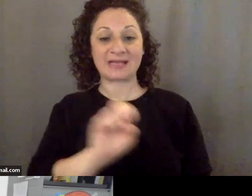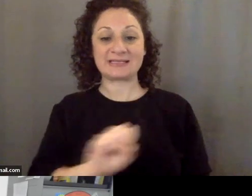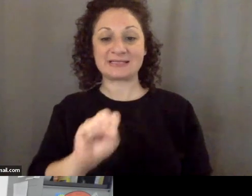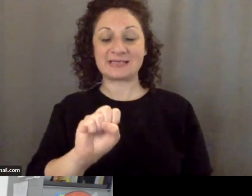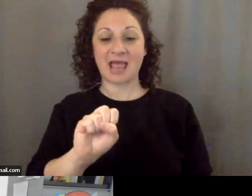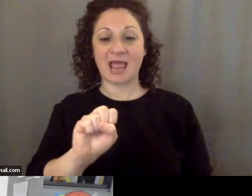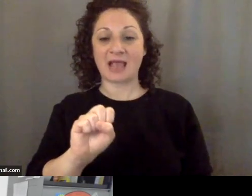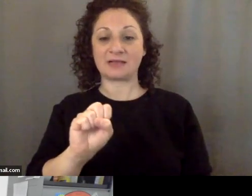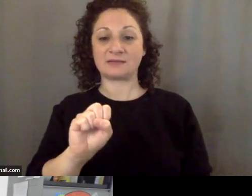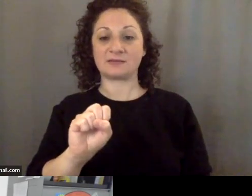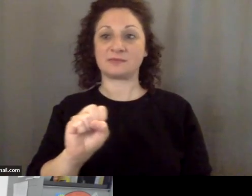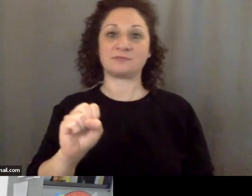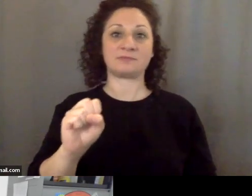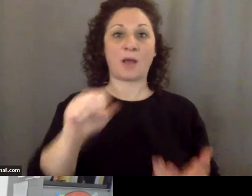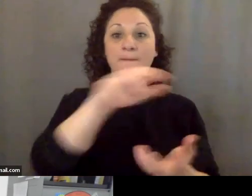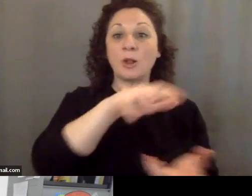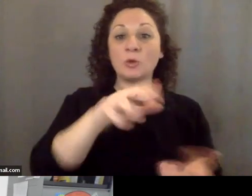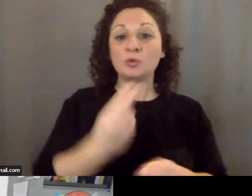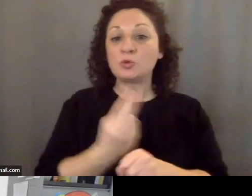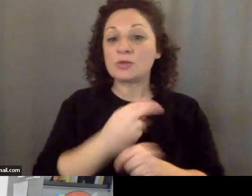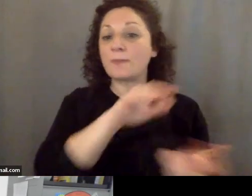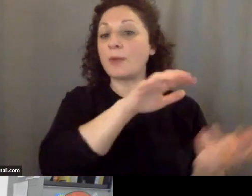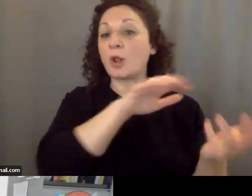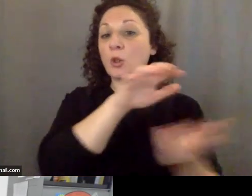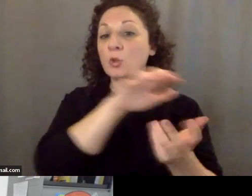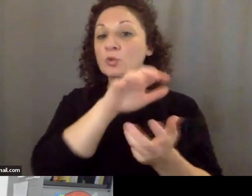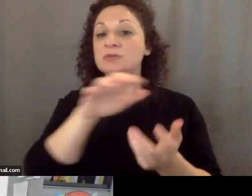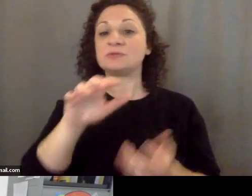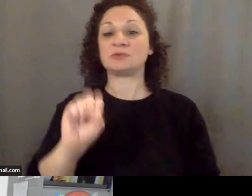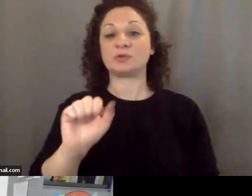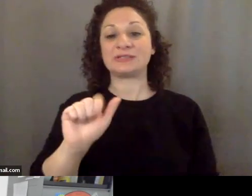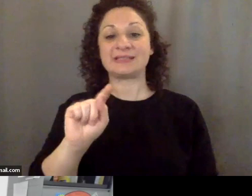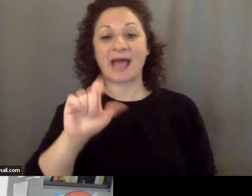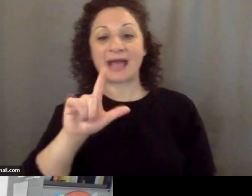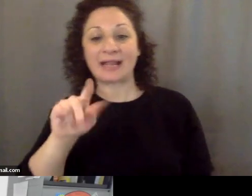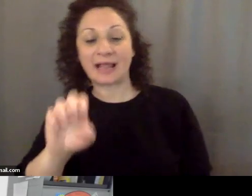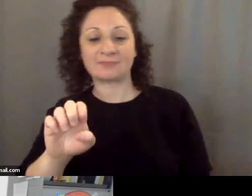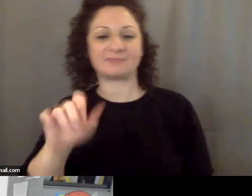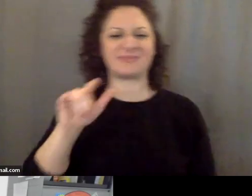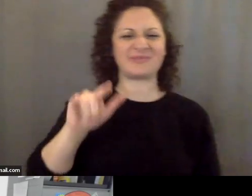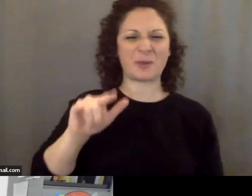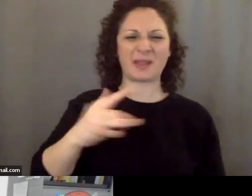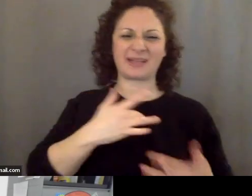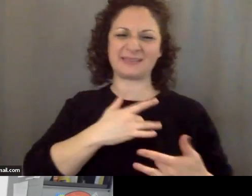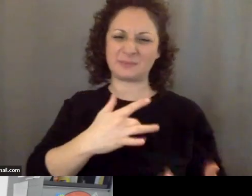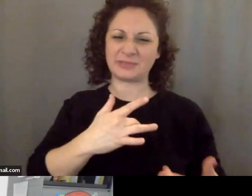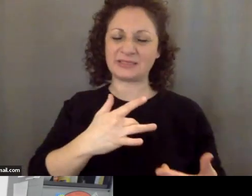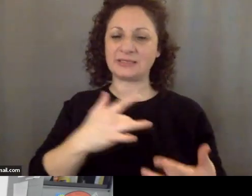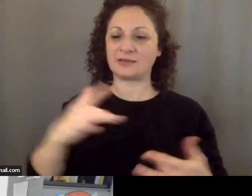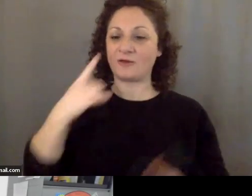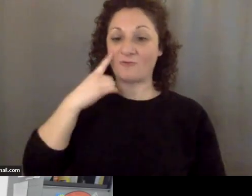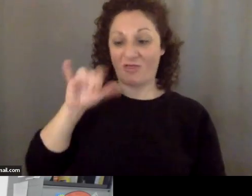balloons or satellites or whatever, airplanes it's usually, into those areas which